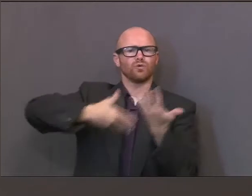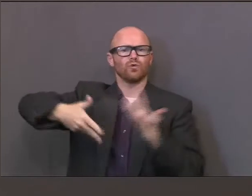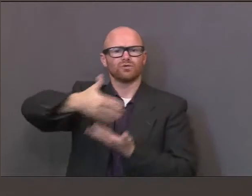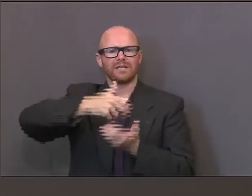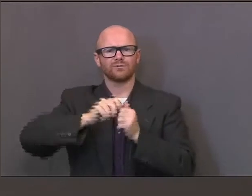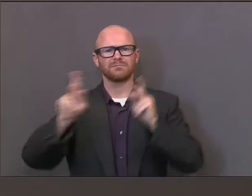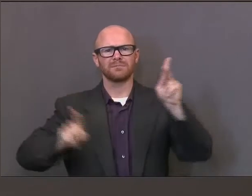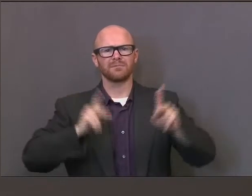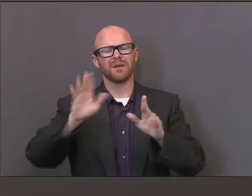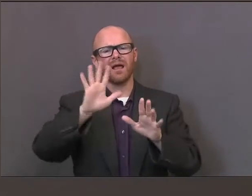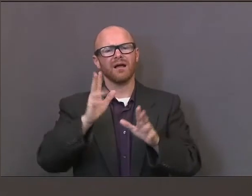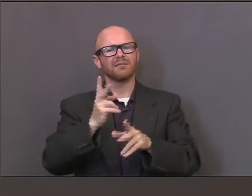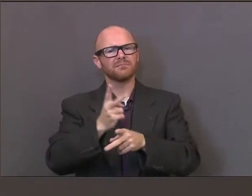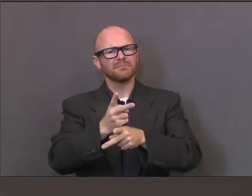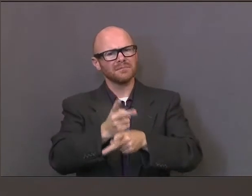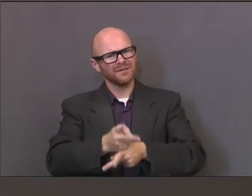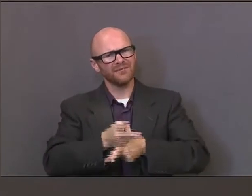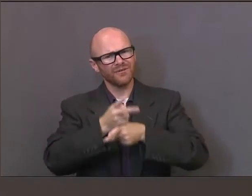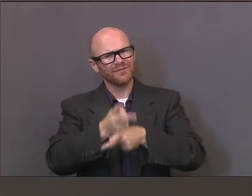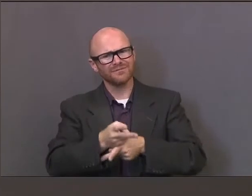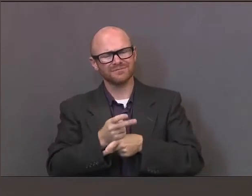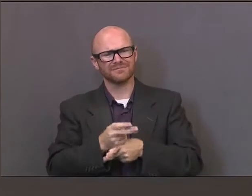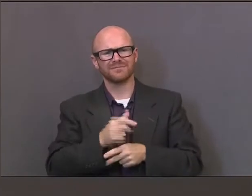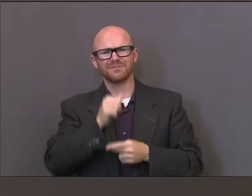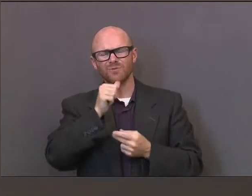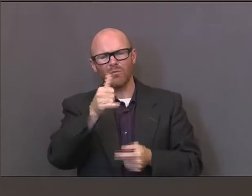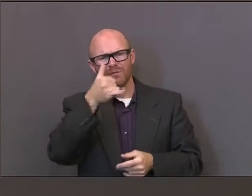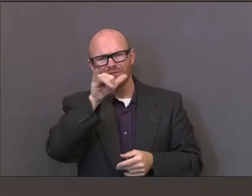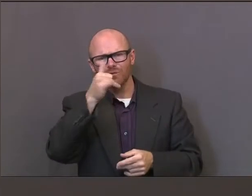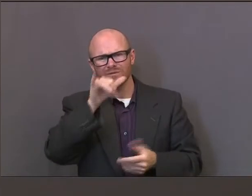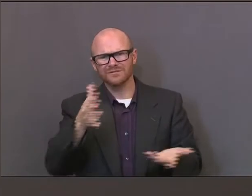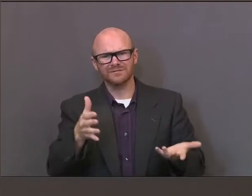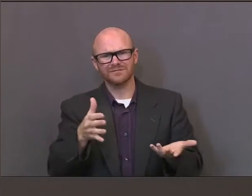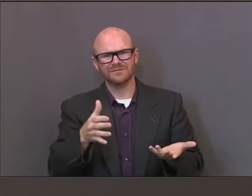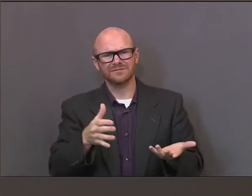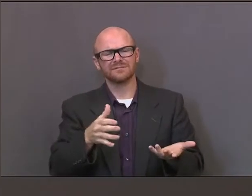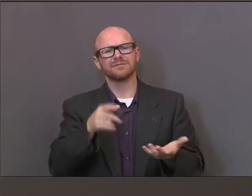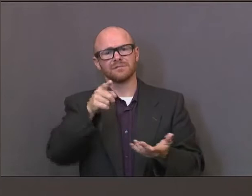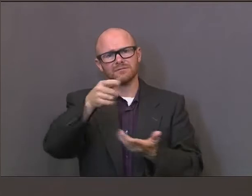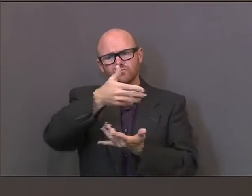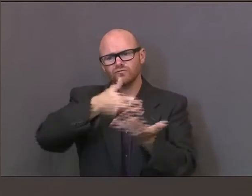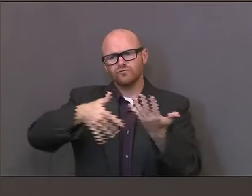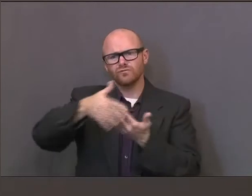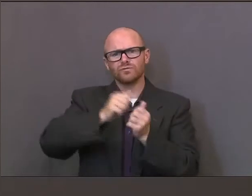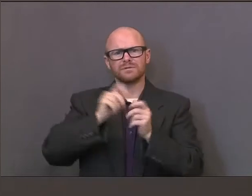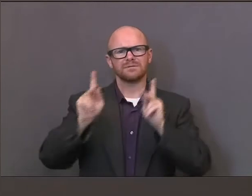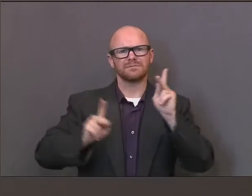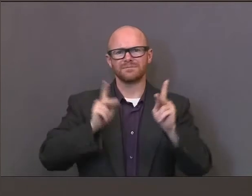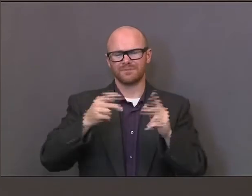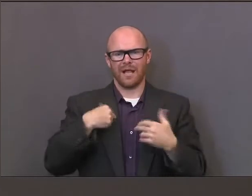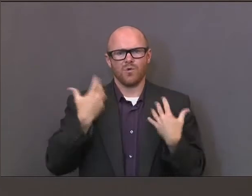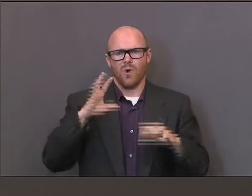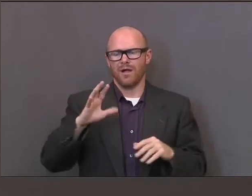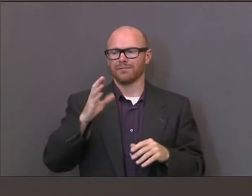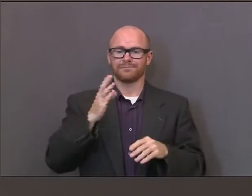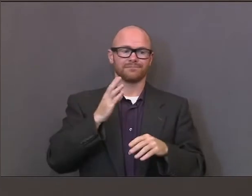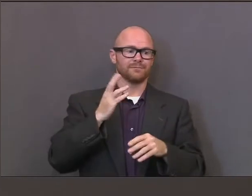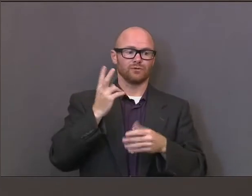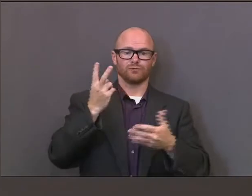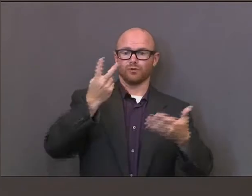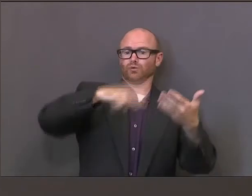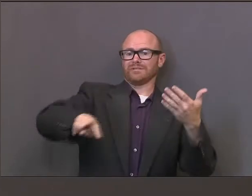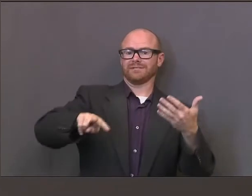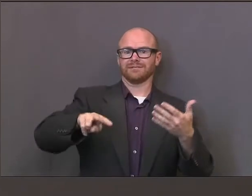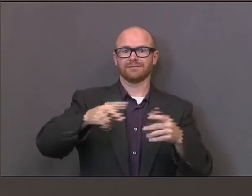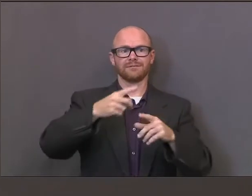just want you to be careful. Don't be foolish in what you do out there as you associate. We don't want have a spike in infections as we come